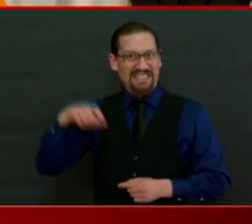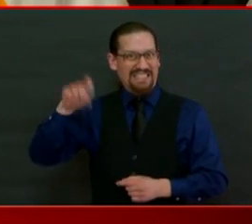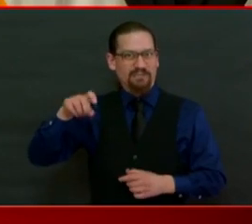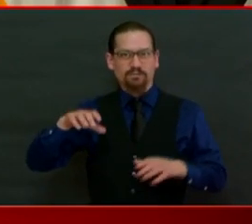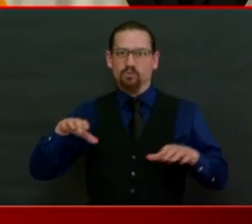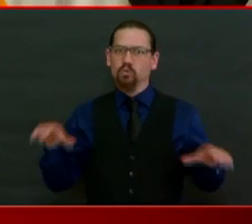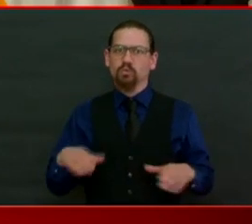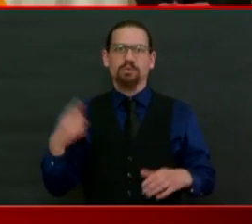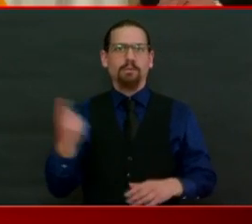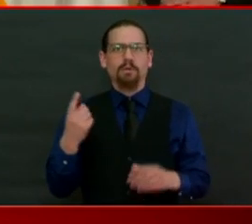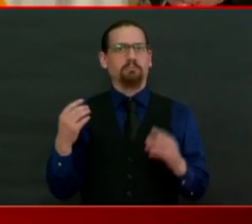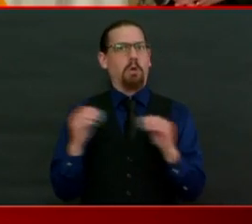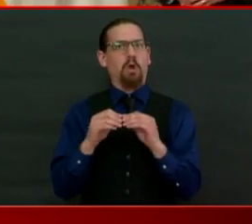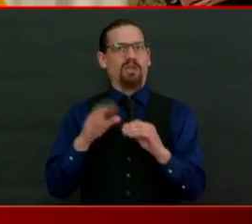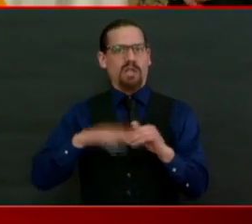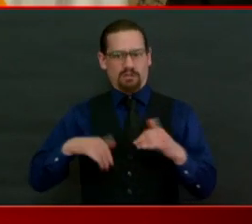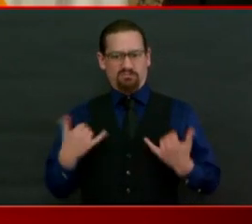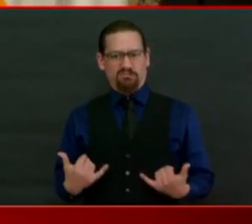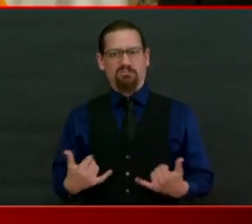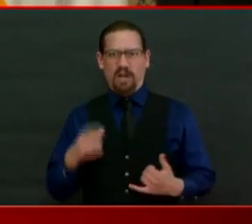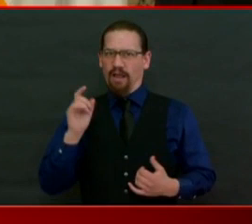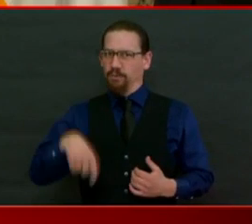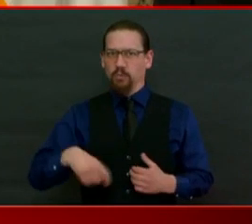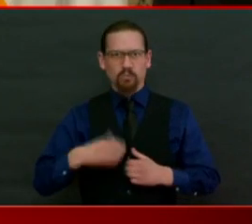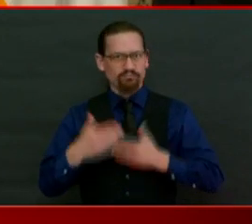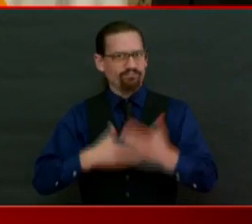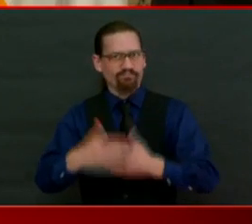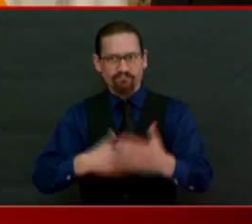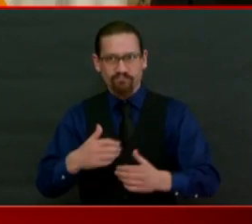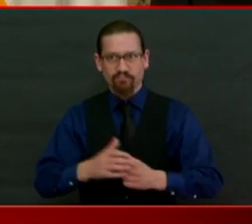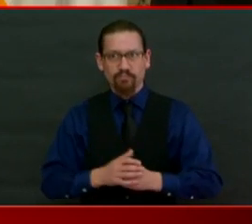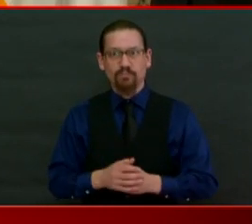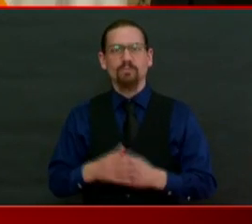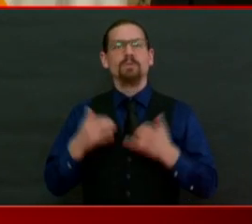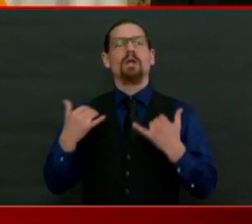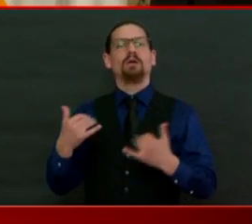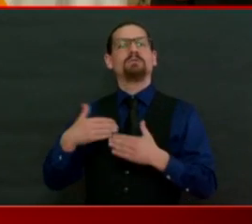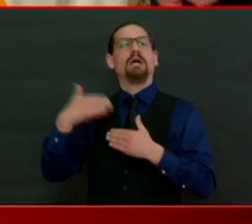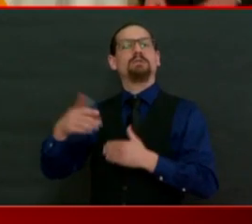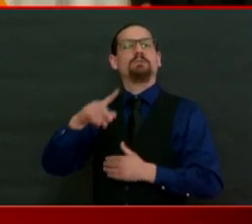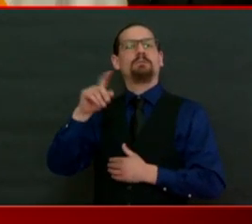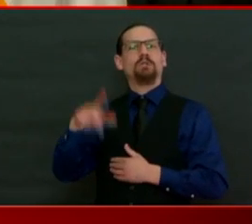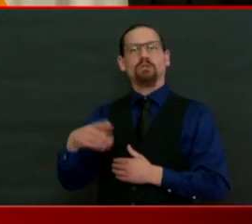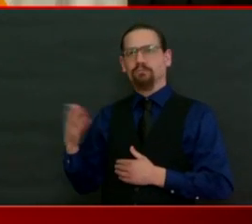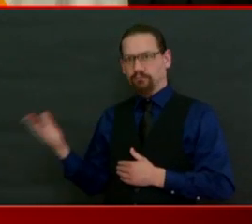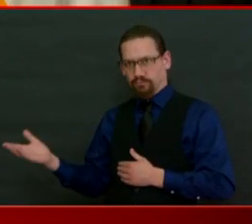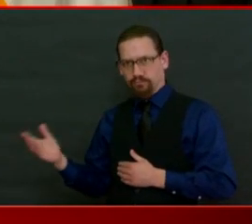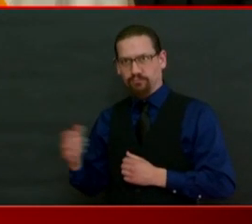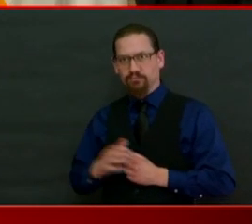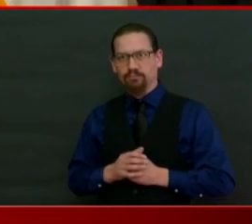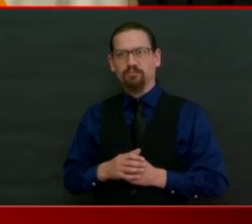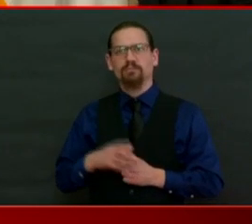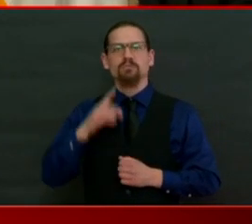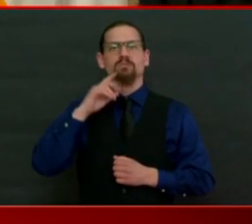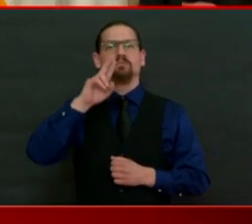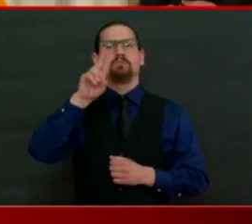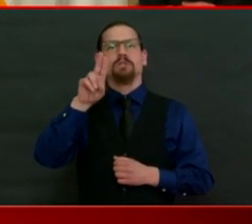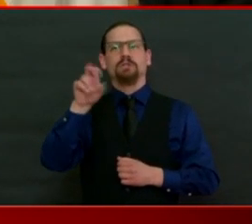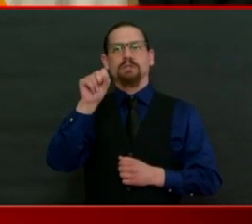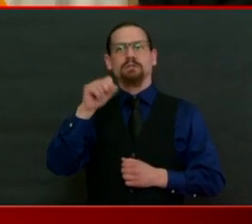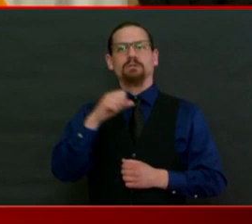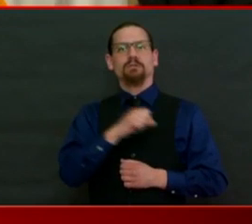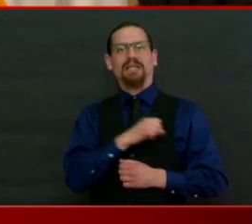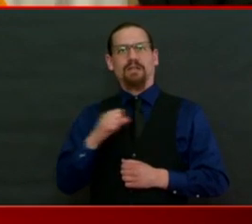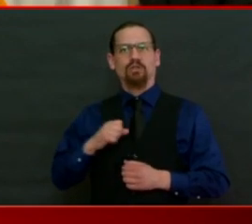Next question is from Michael Bilo of Motif Magazine. U.S. Senate Majority Leader Mitch McConnell said in interviews he objects to giving